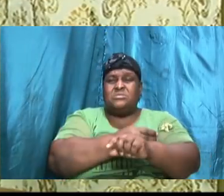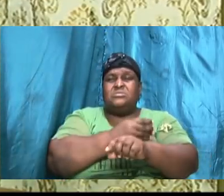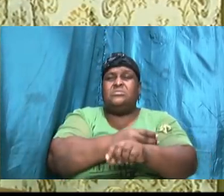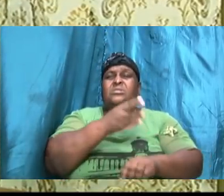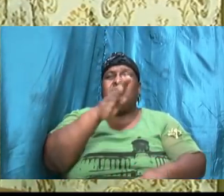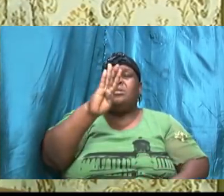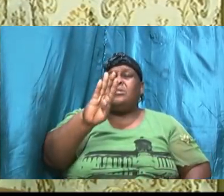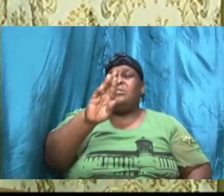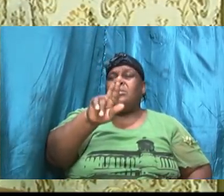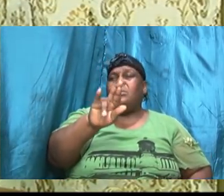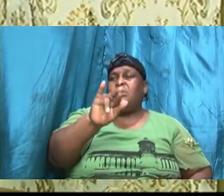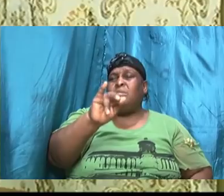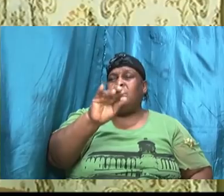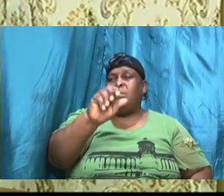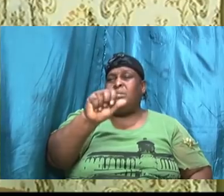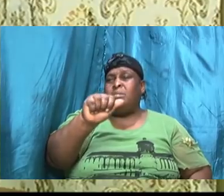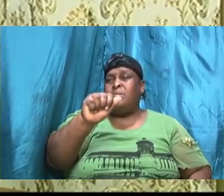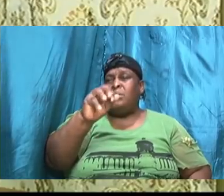he said,